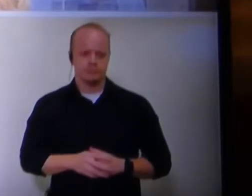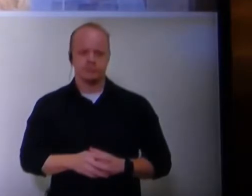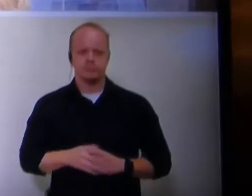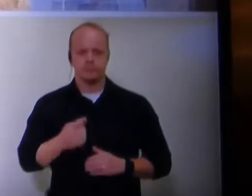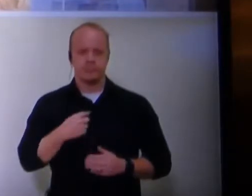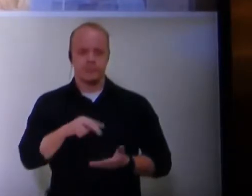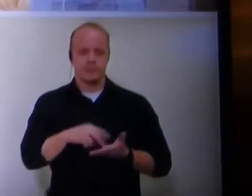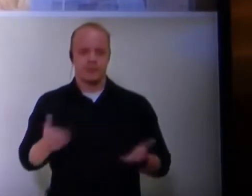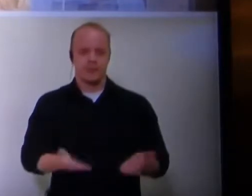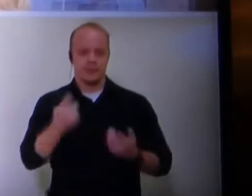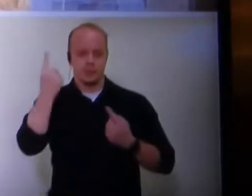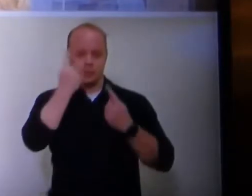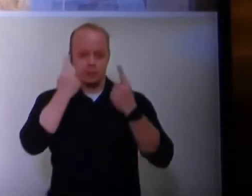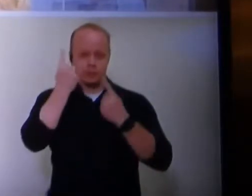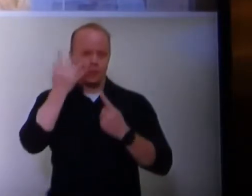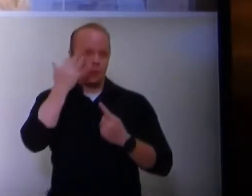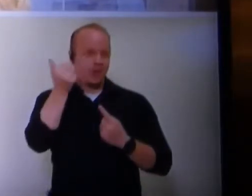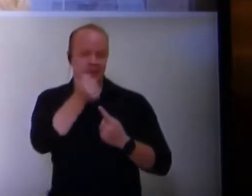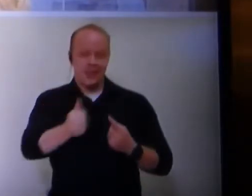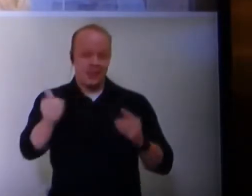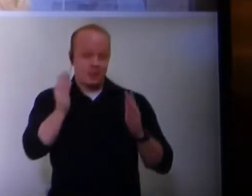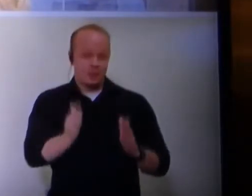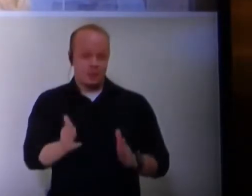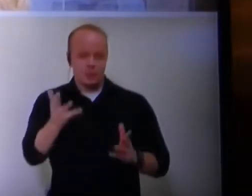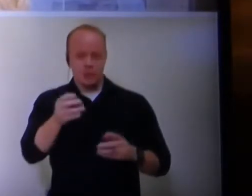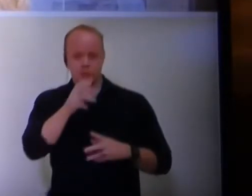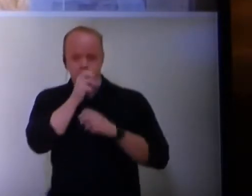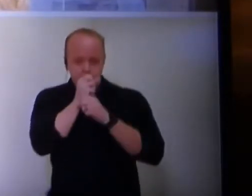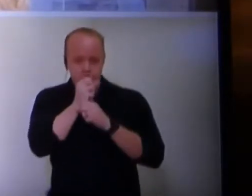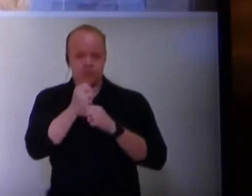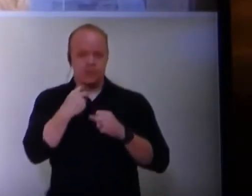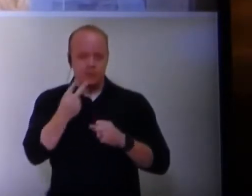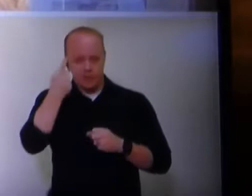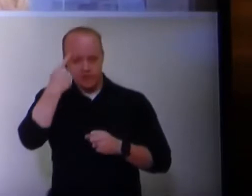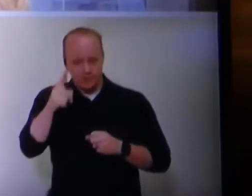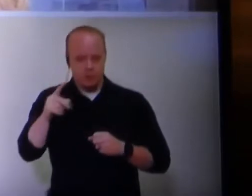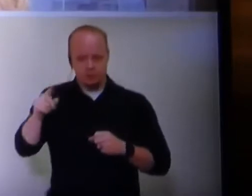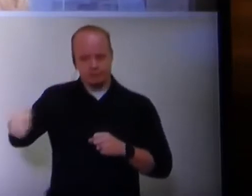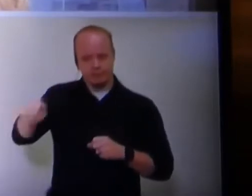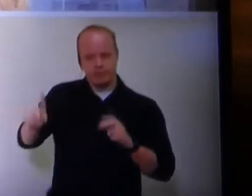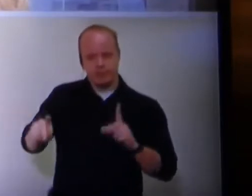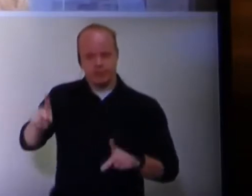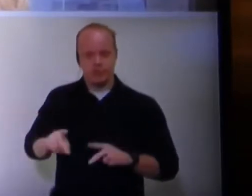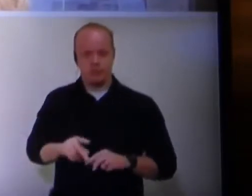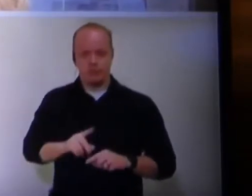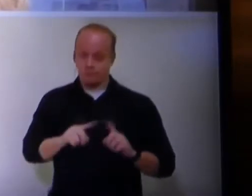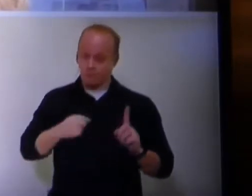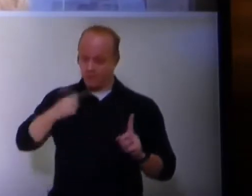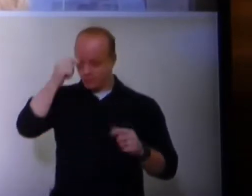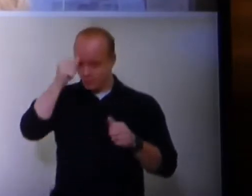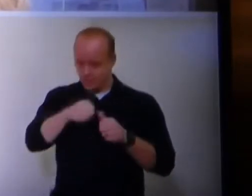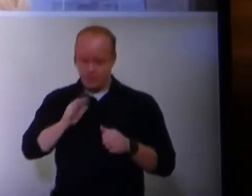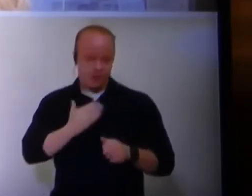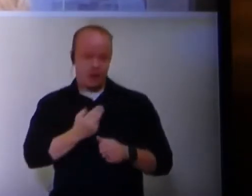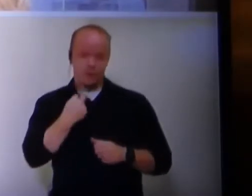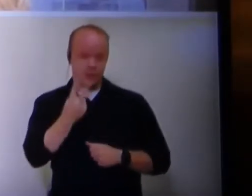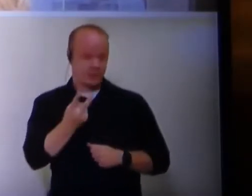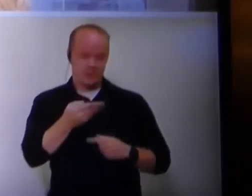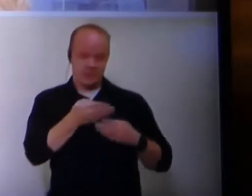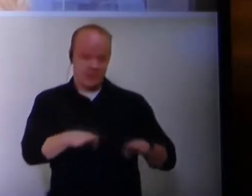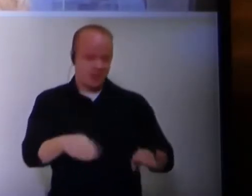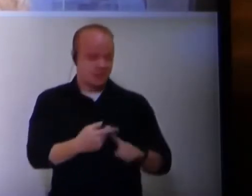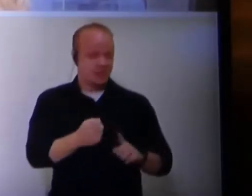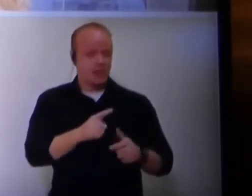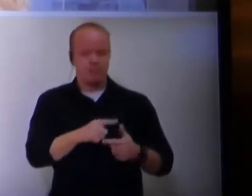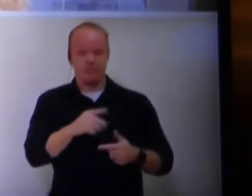I'm standing here wondering why anyone would want to silence the voice of the people. For then I remember, our voices have been silenced by the